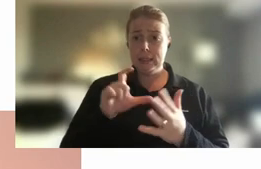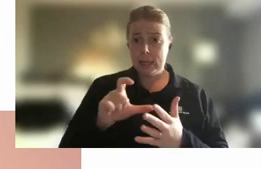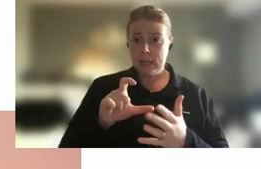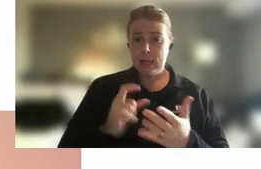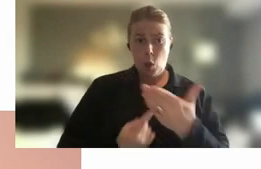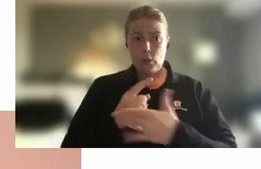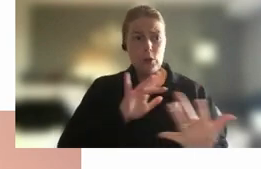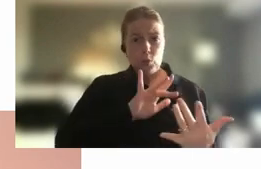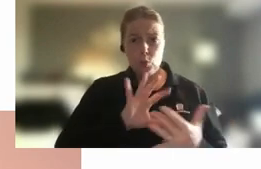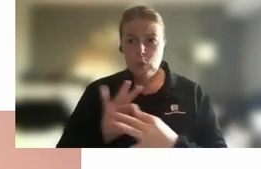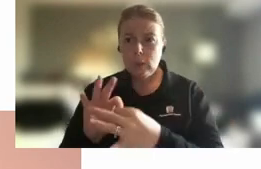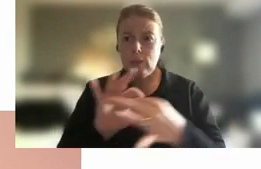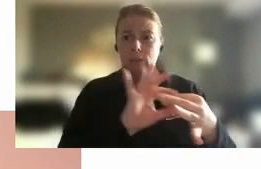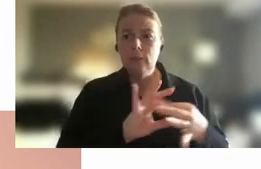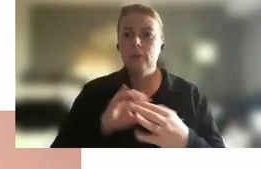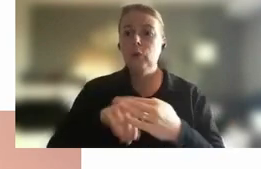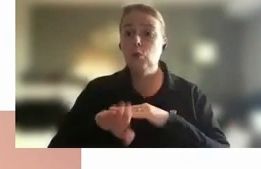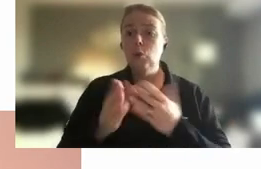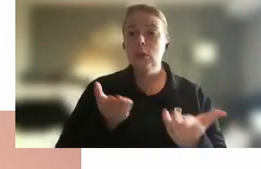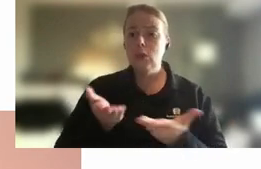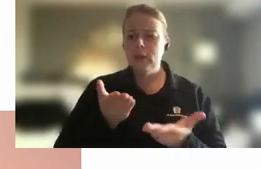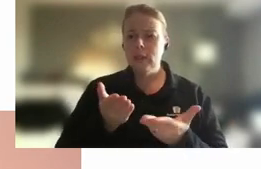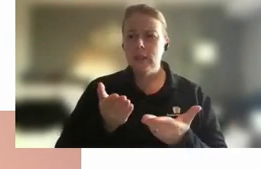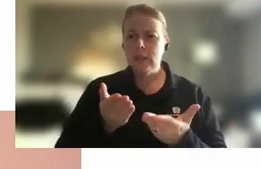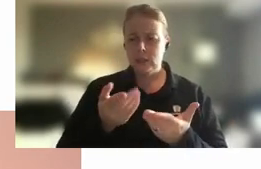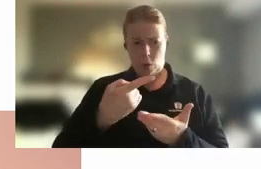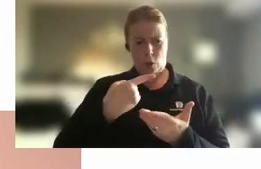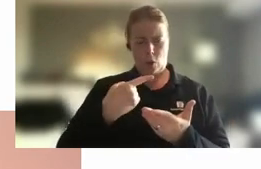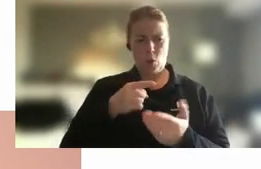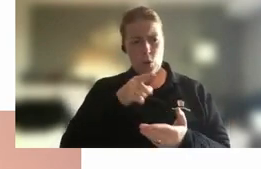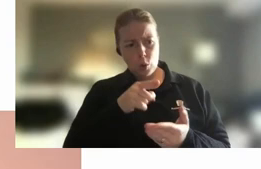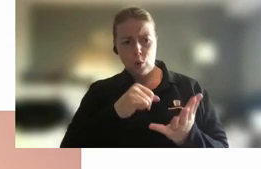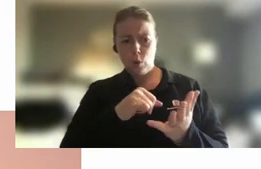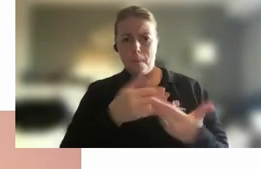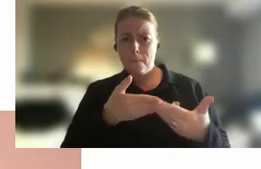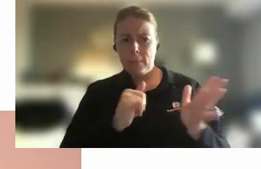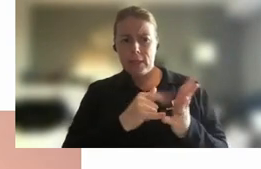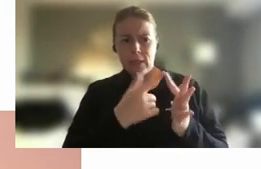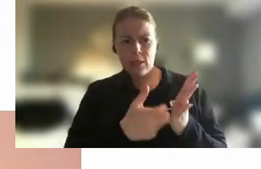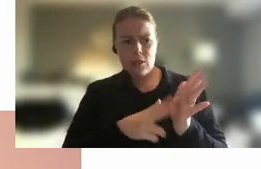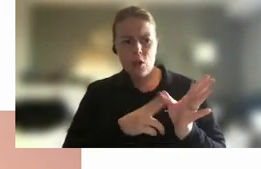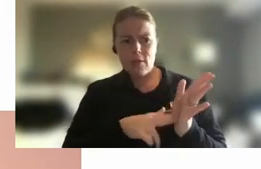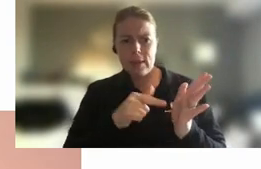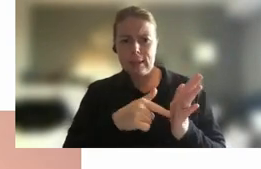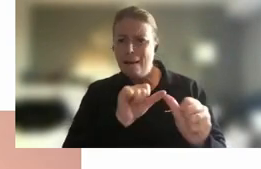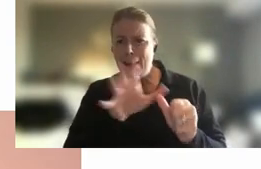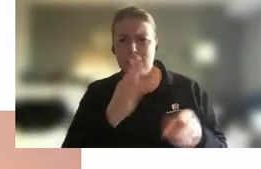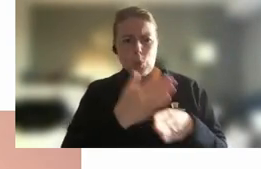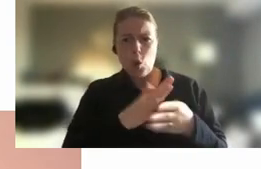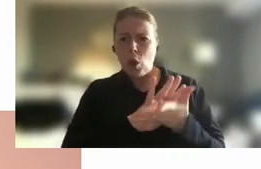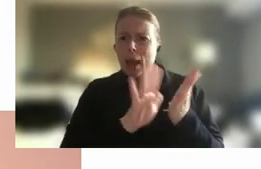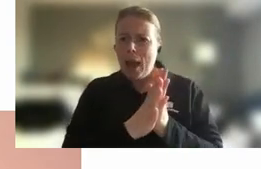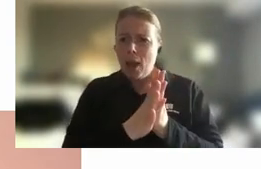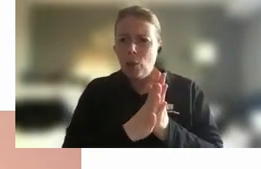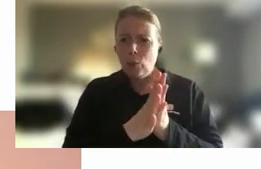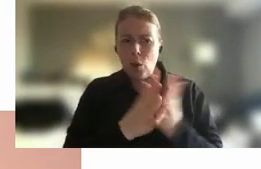terms of thinking about what constitutes excellence as a public servant but also then how you can get the support to continue to learn